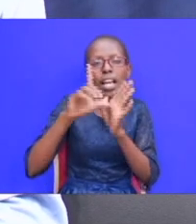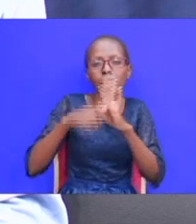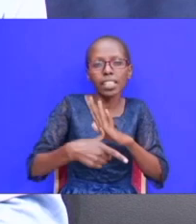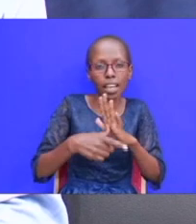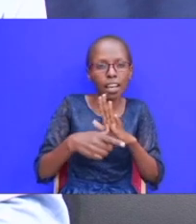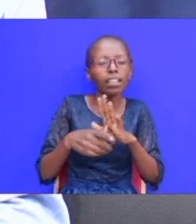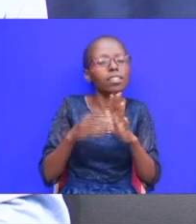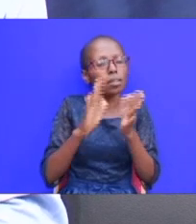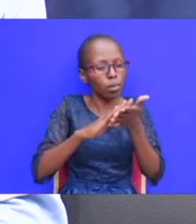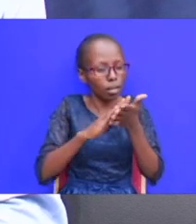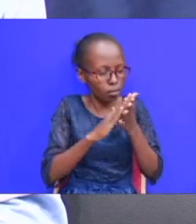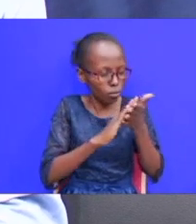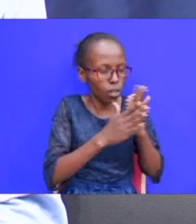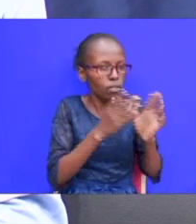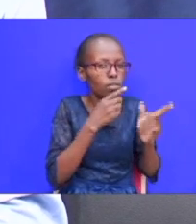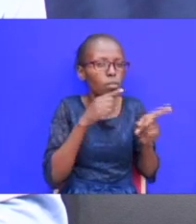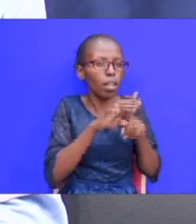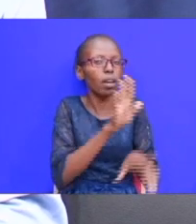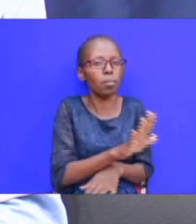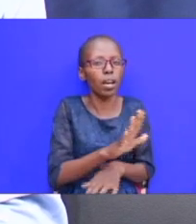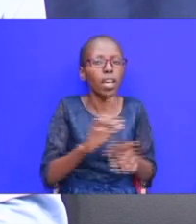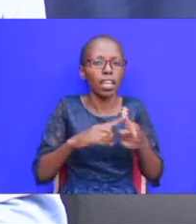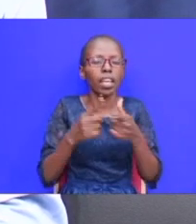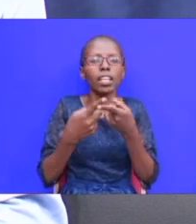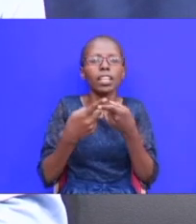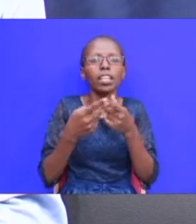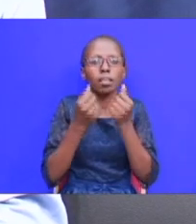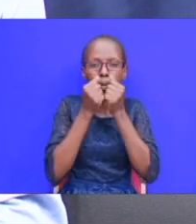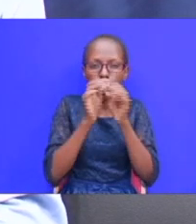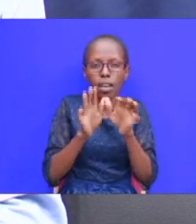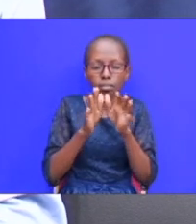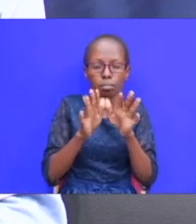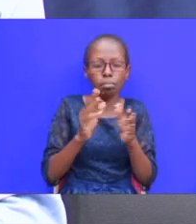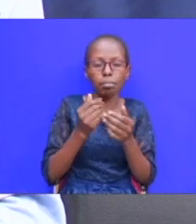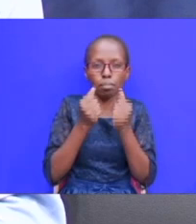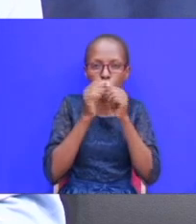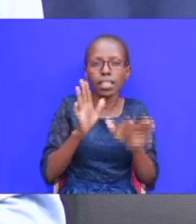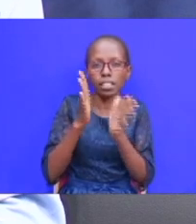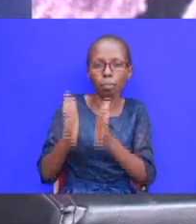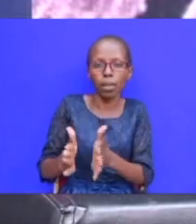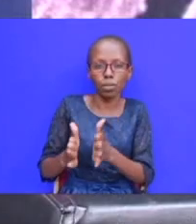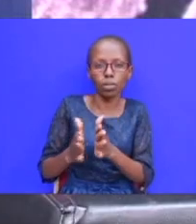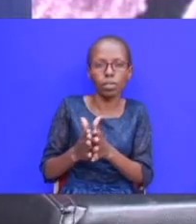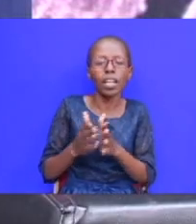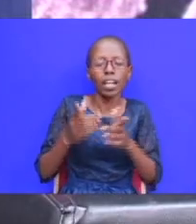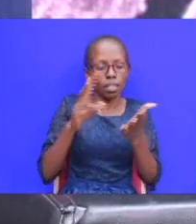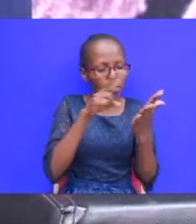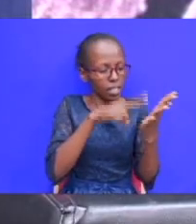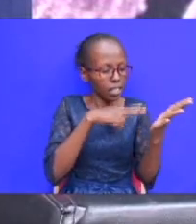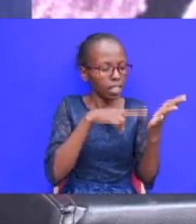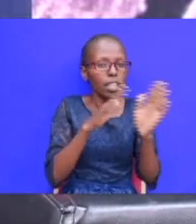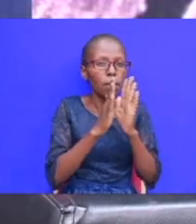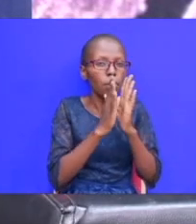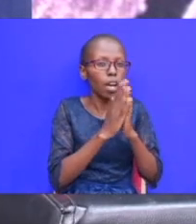and so on and so he becomes generally a blessed person together with this generation amen let let me read the prayer of jacob then we